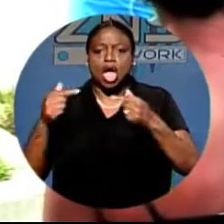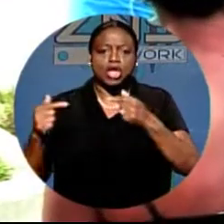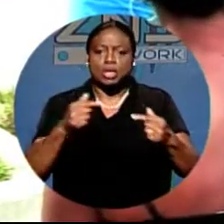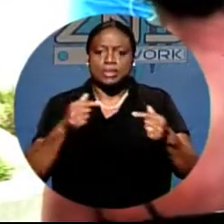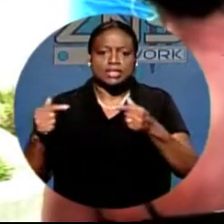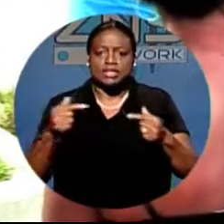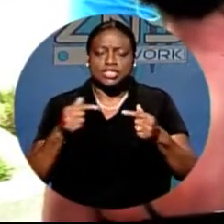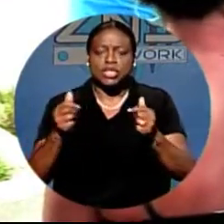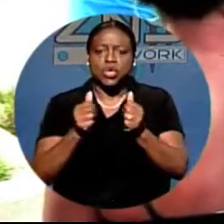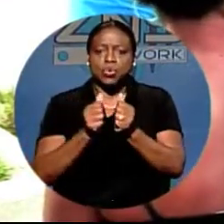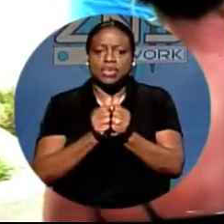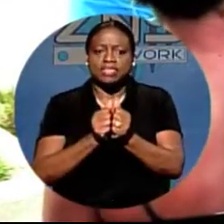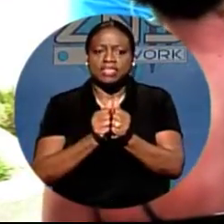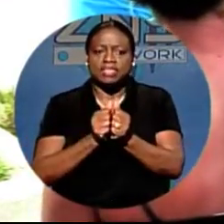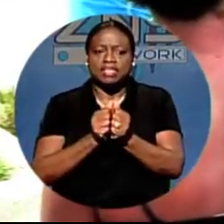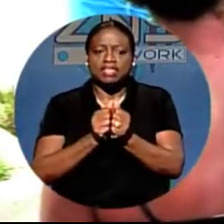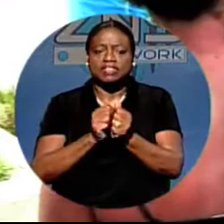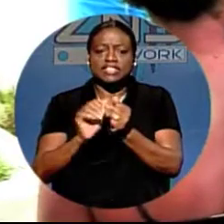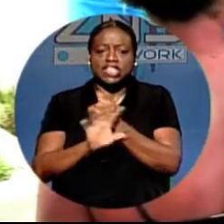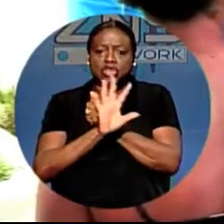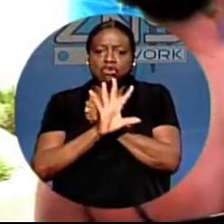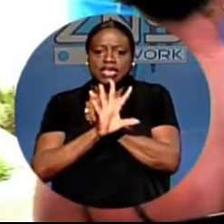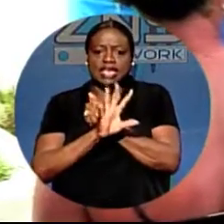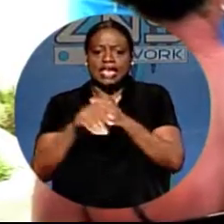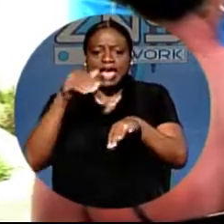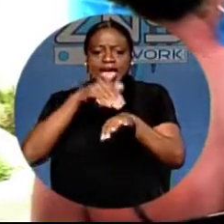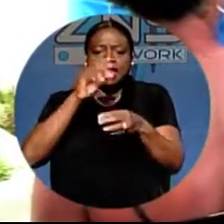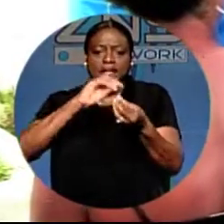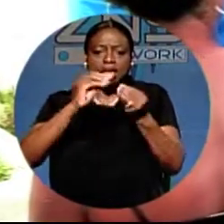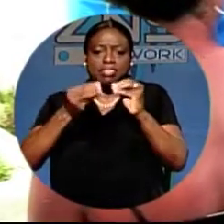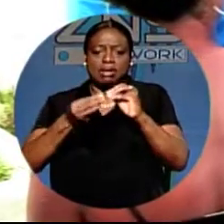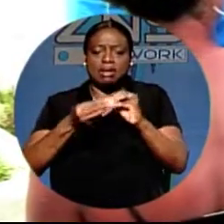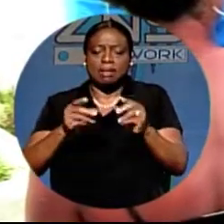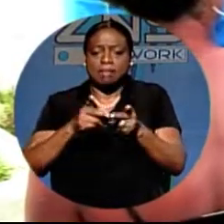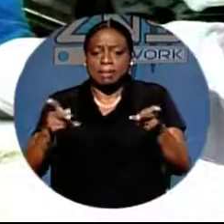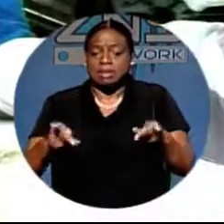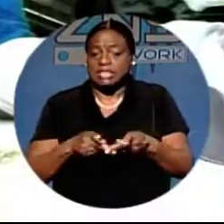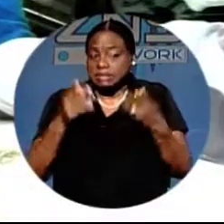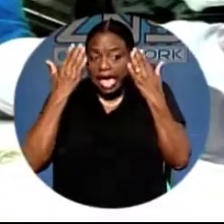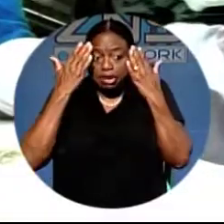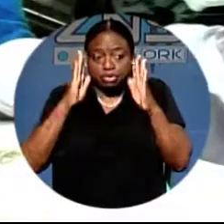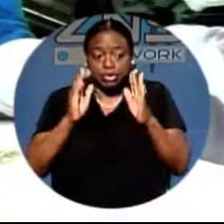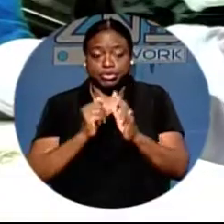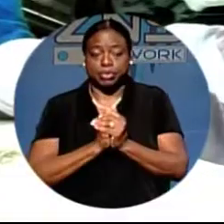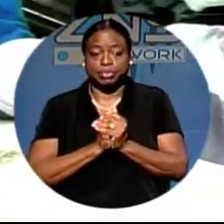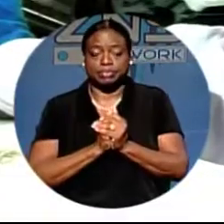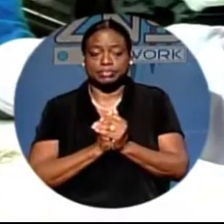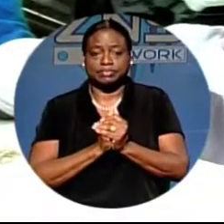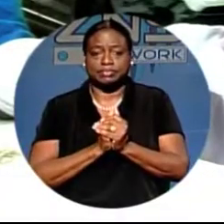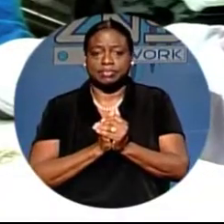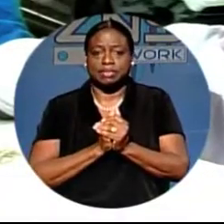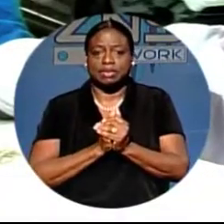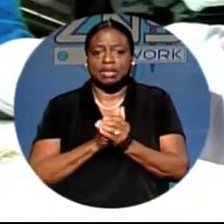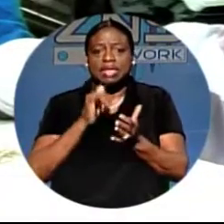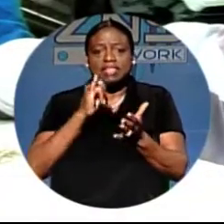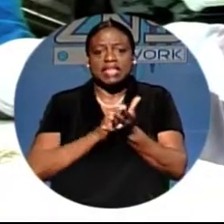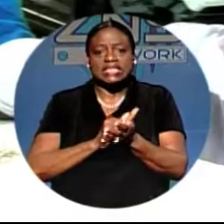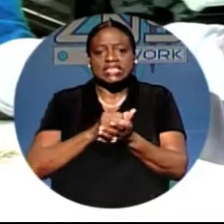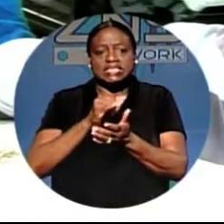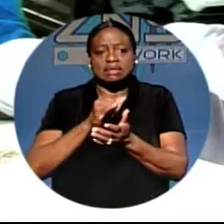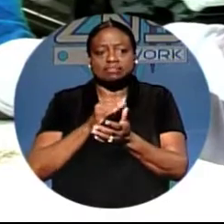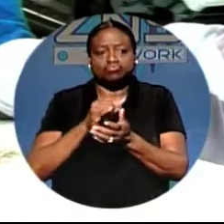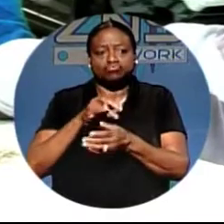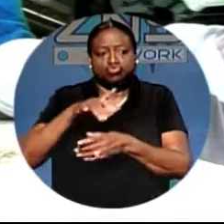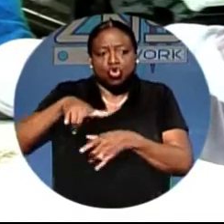number of police. But I didn't know what happened, so I can't say, it's a medium or something. That's a crippled man. You're going to be